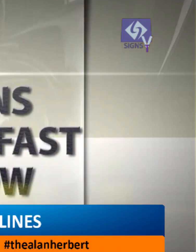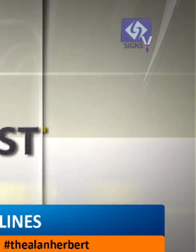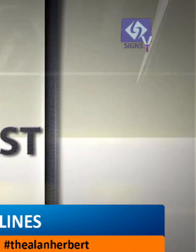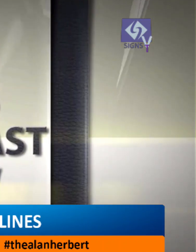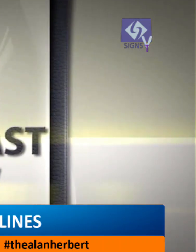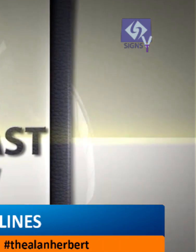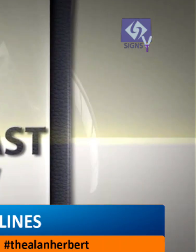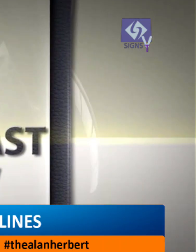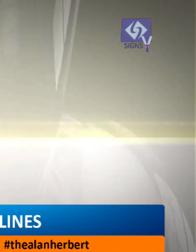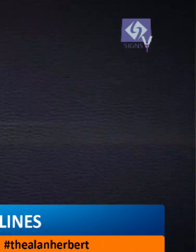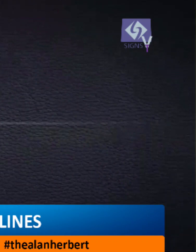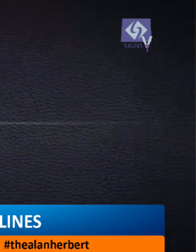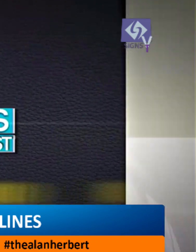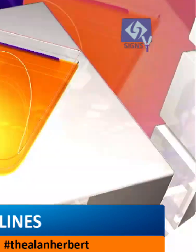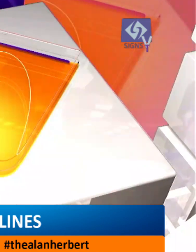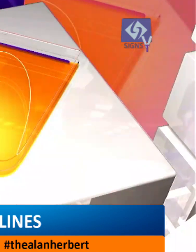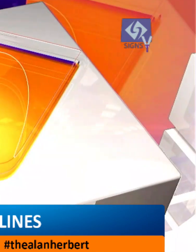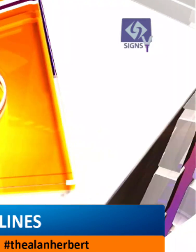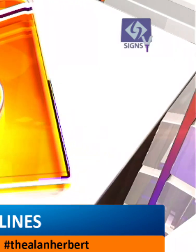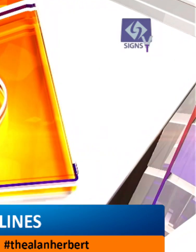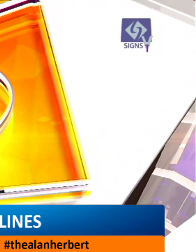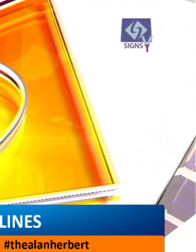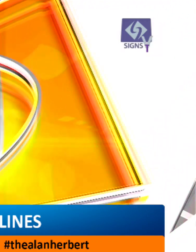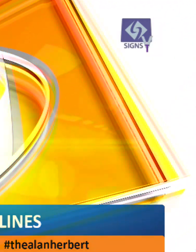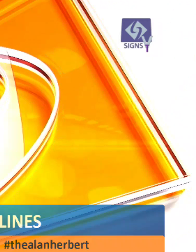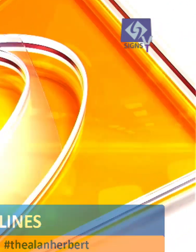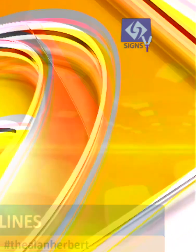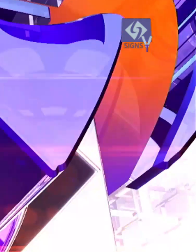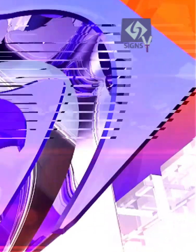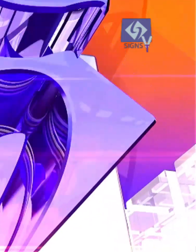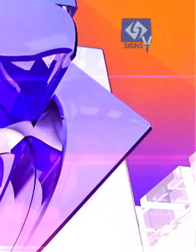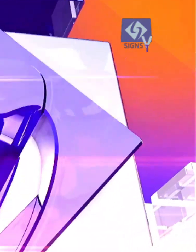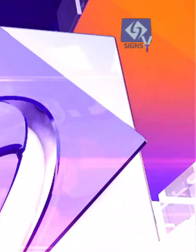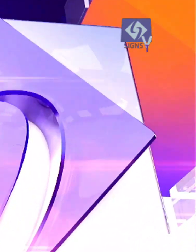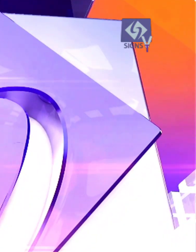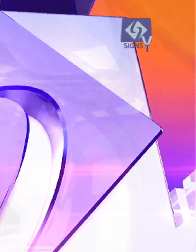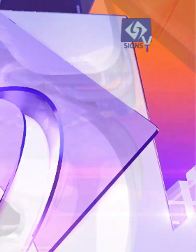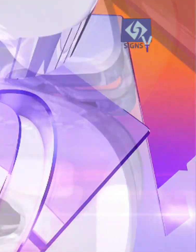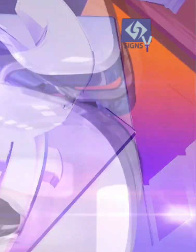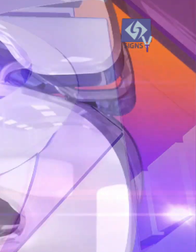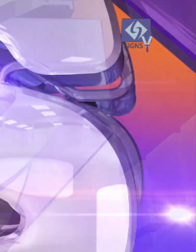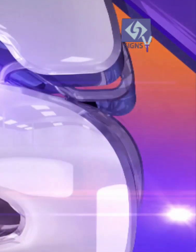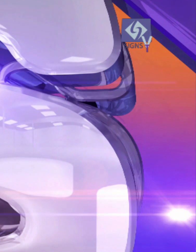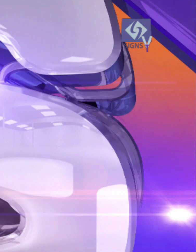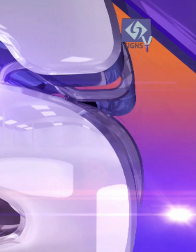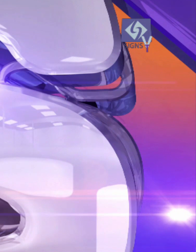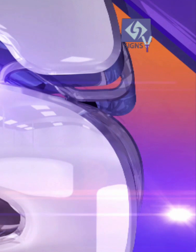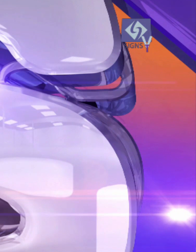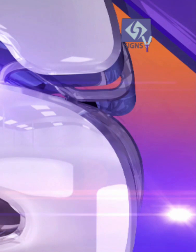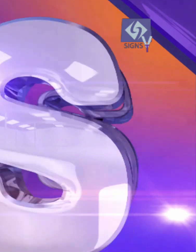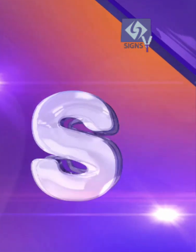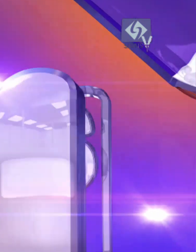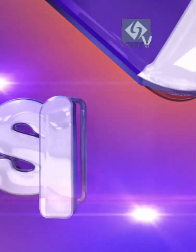that the three funds result from the record uh reorganization of the shillings of 50